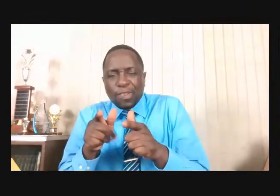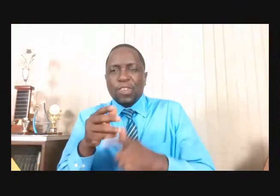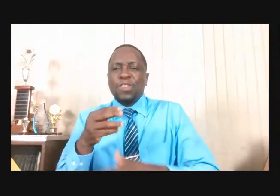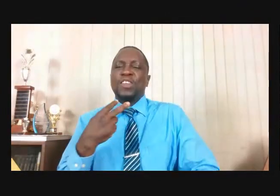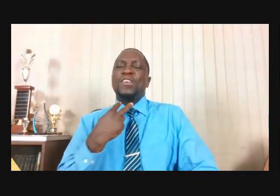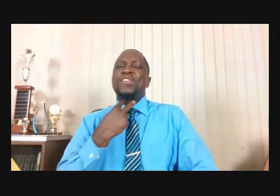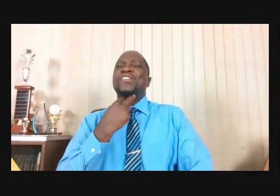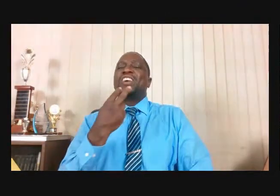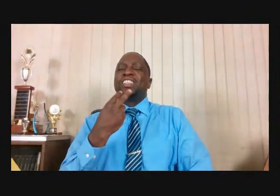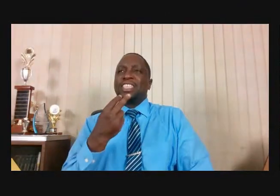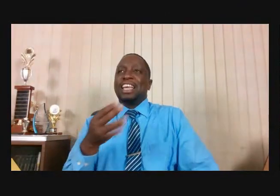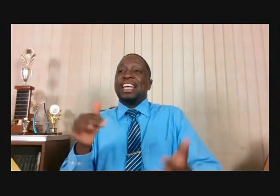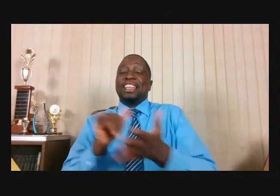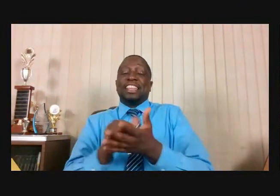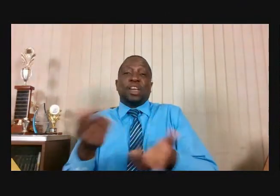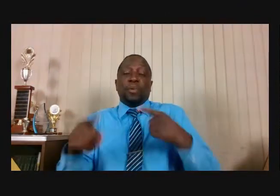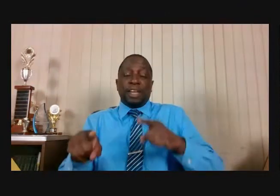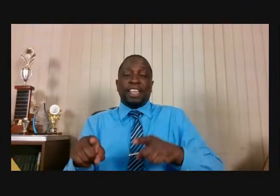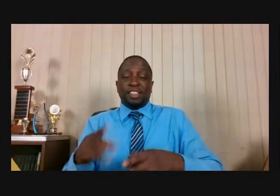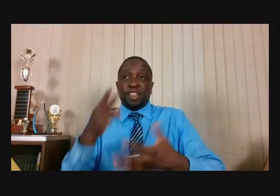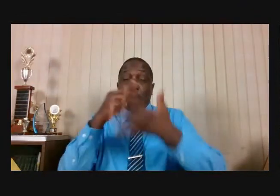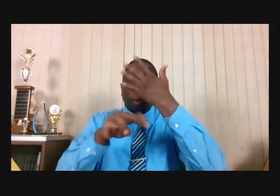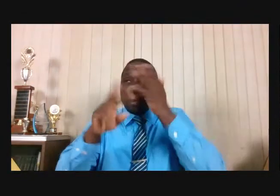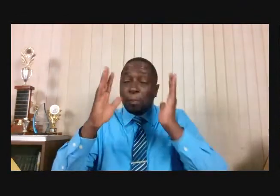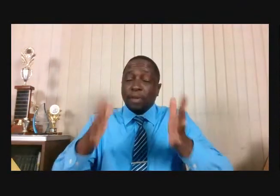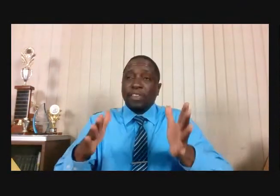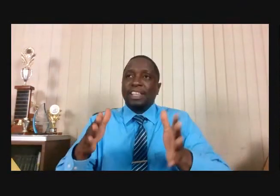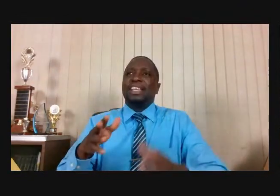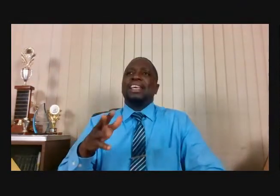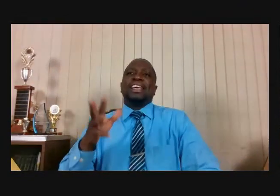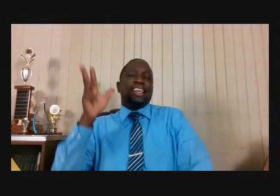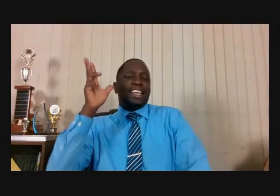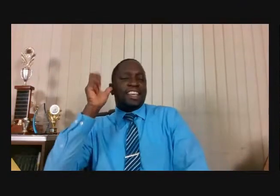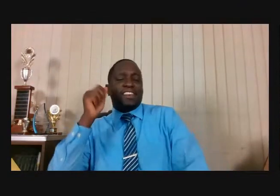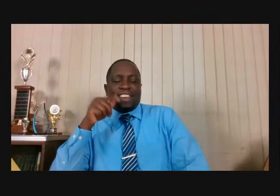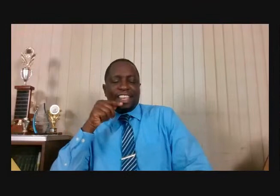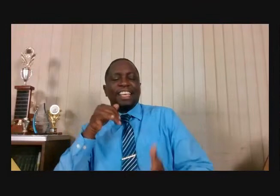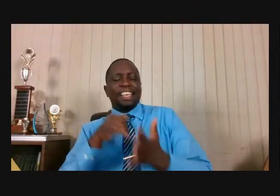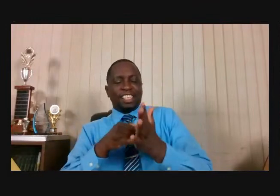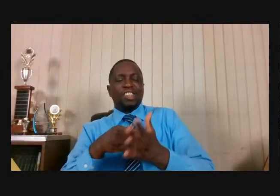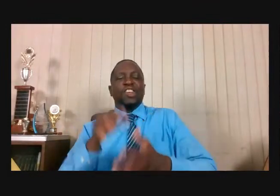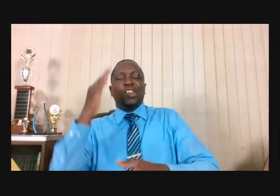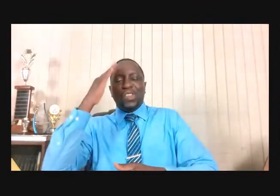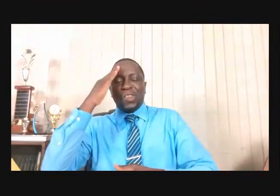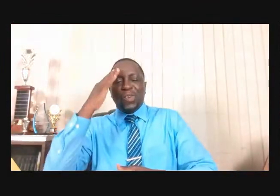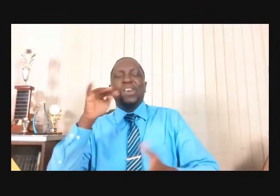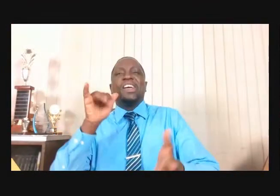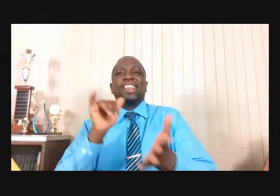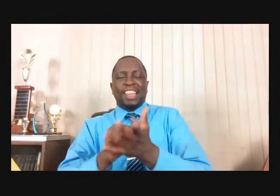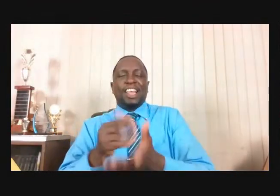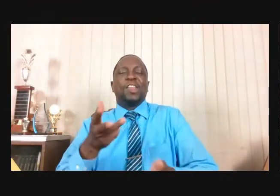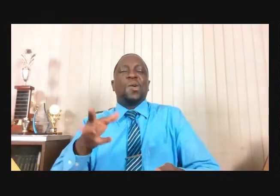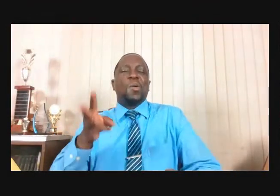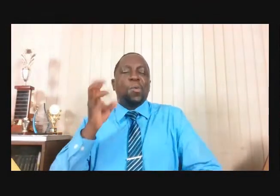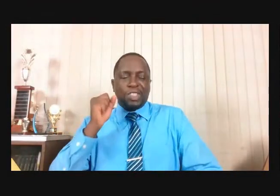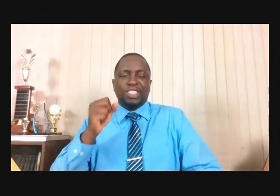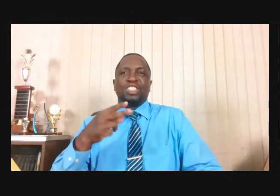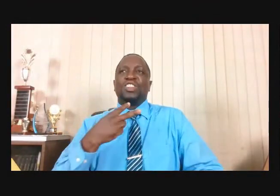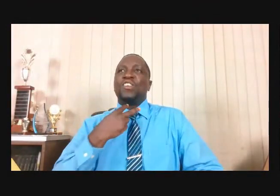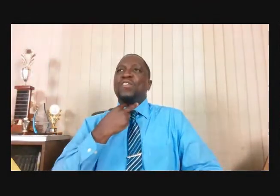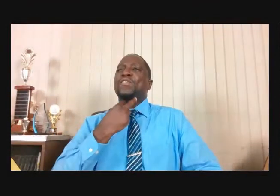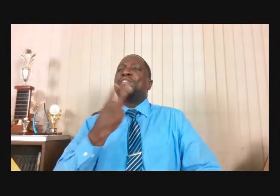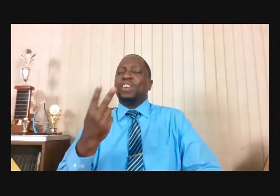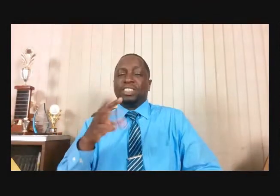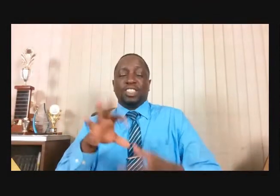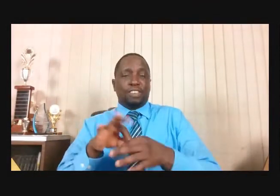wrapped his face in his mantle and went out and stood because he knew this was the voice of God. What was